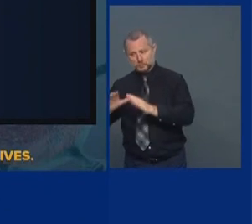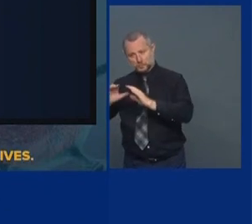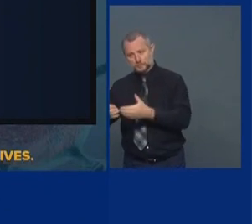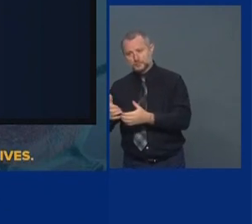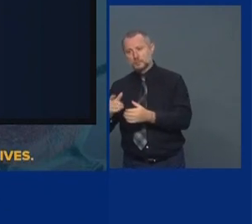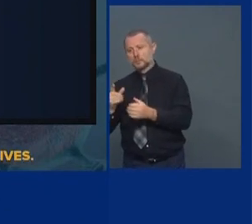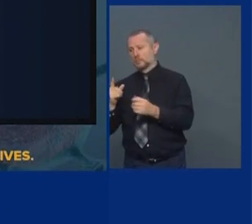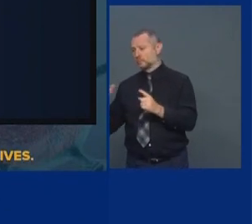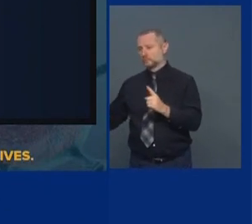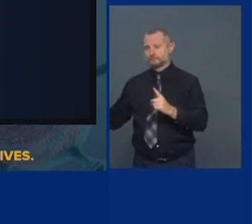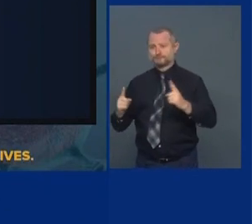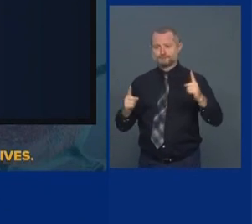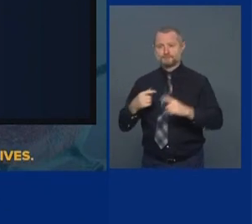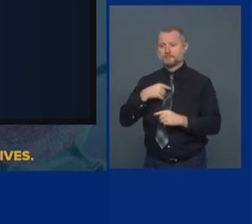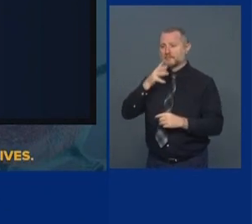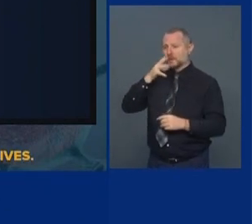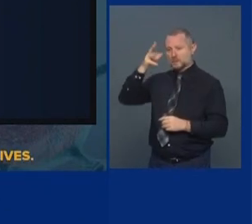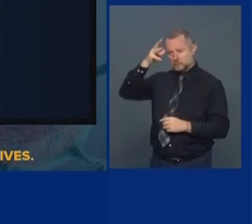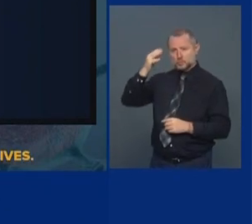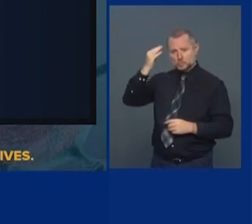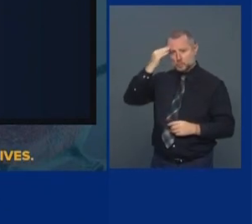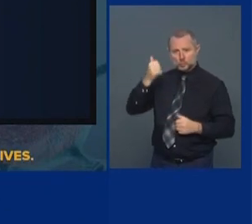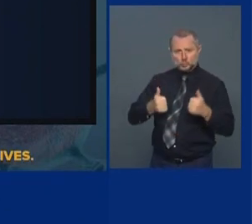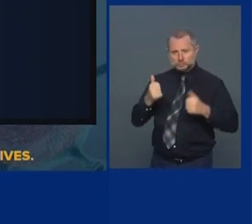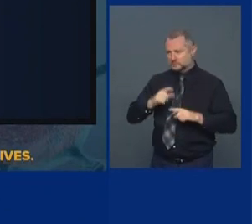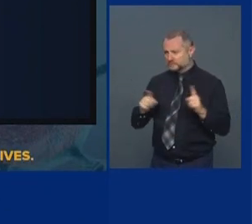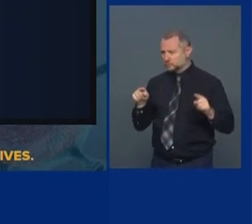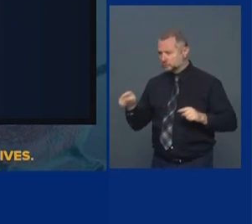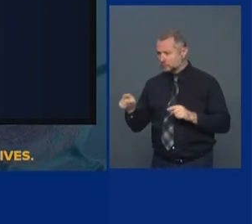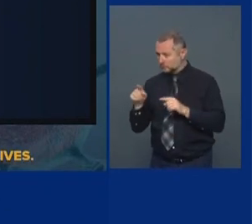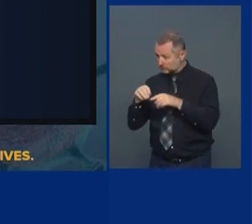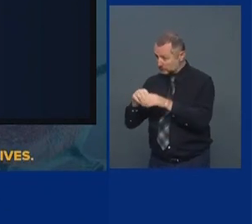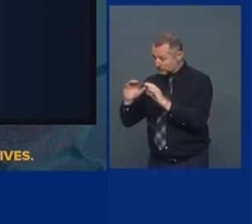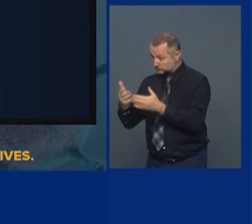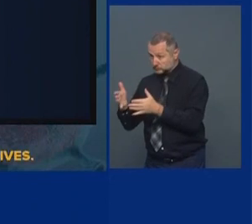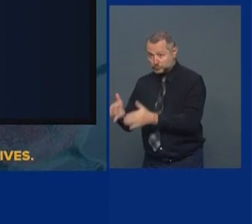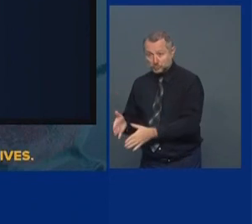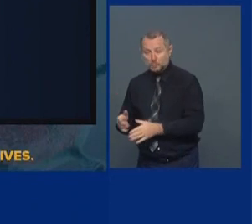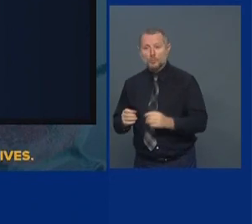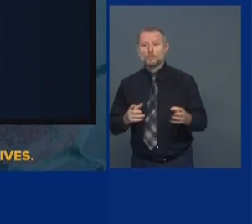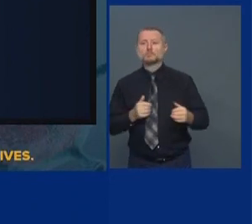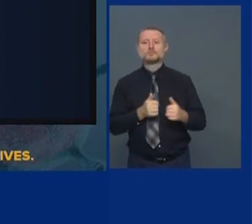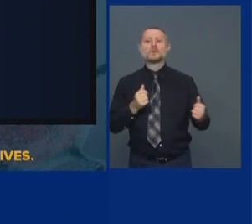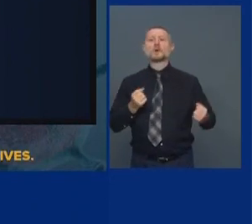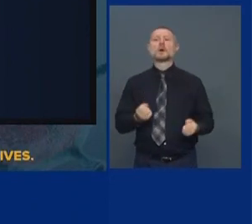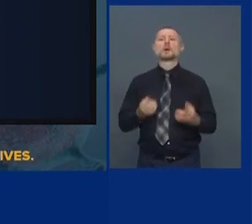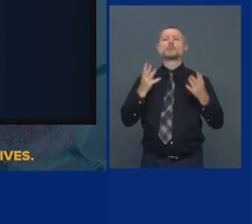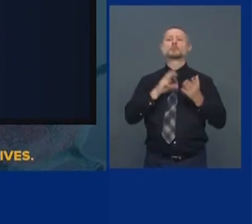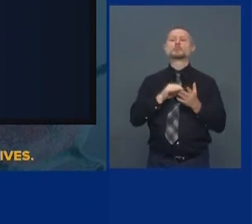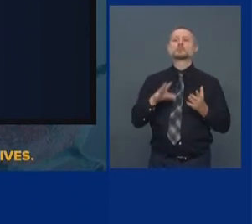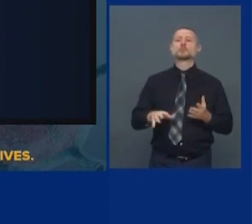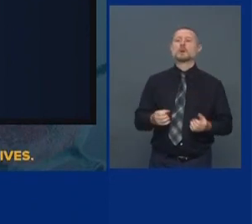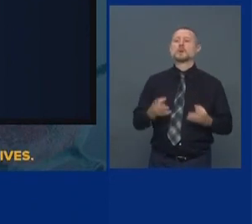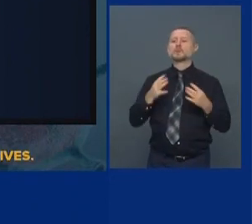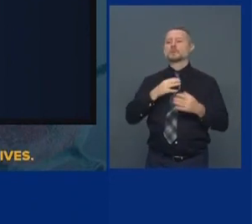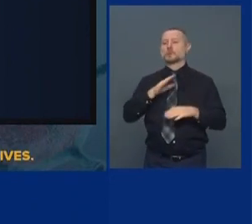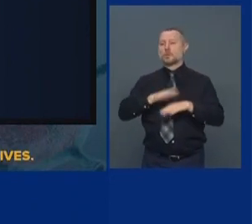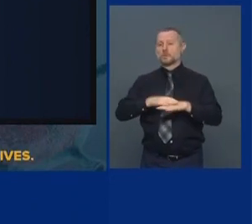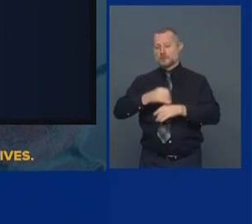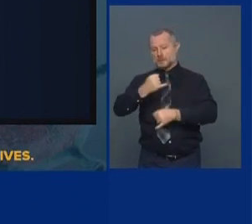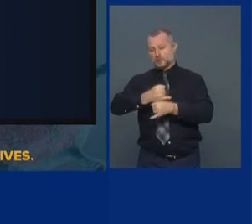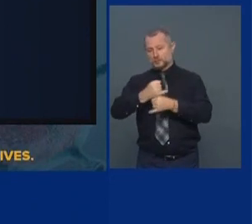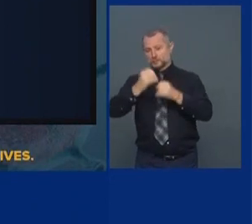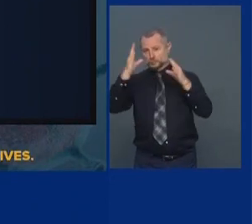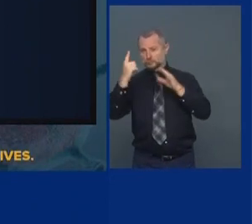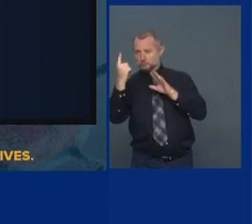you want to know that. Number of students and staff that are on-site, percentage of on-site students